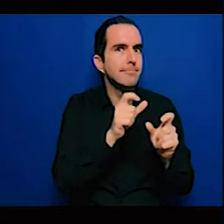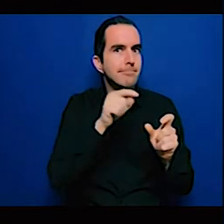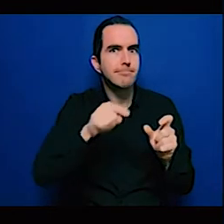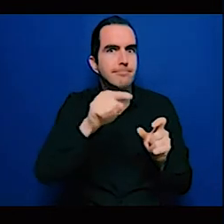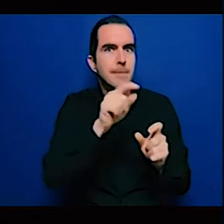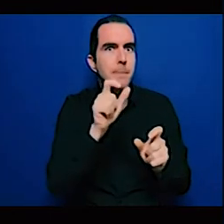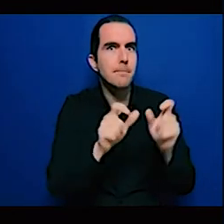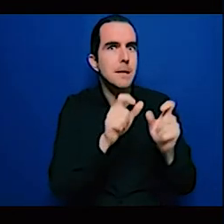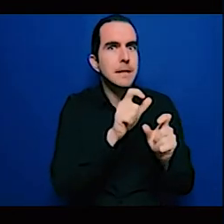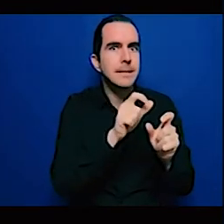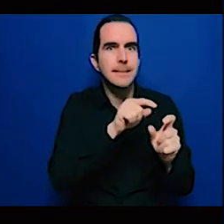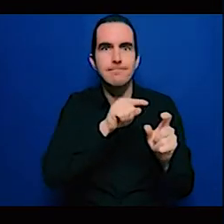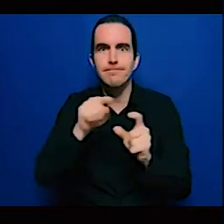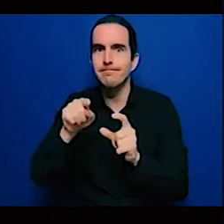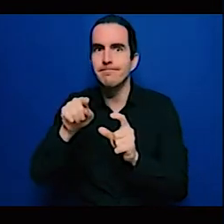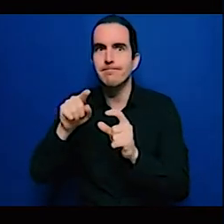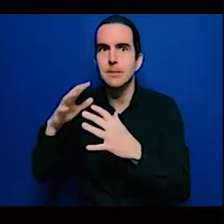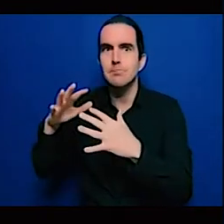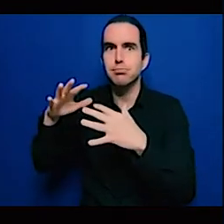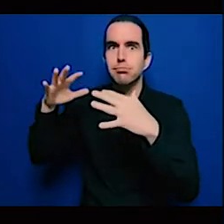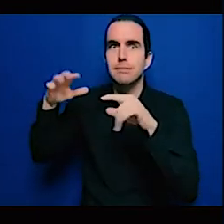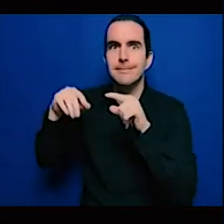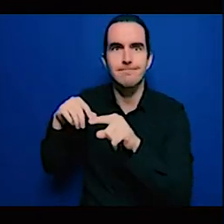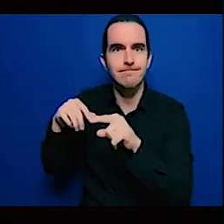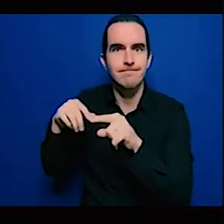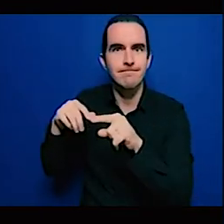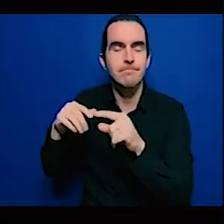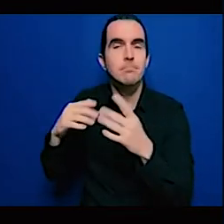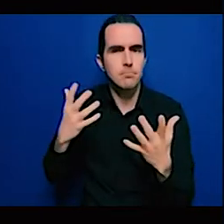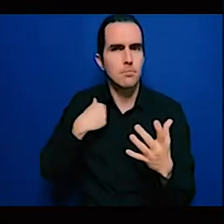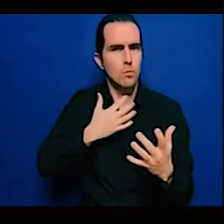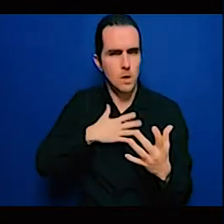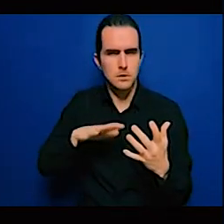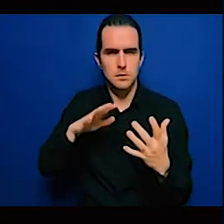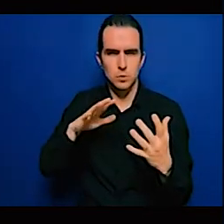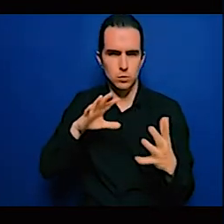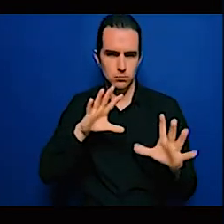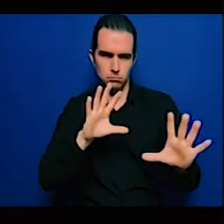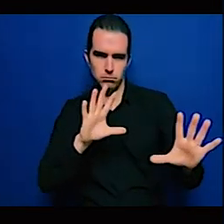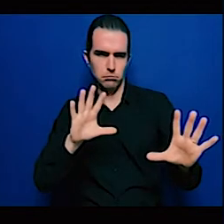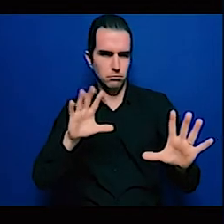conduct a transition that has to start now.